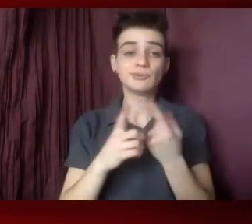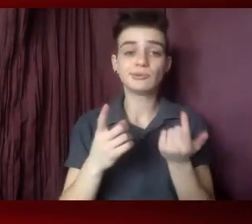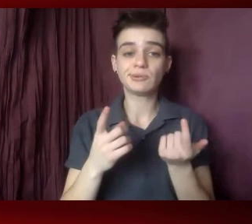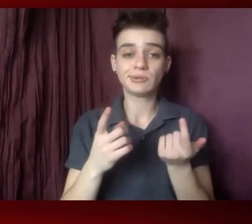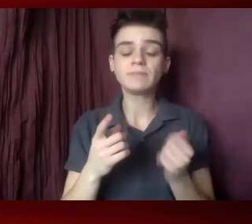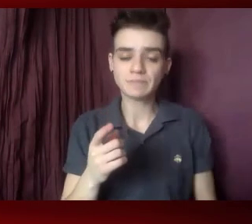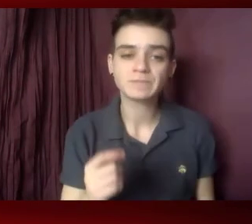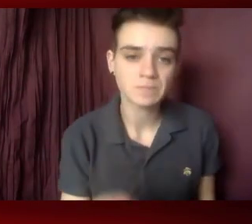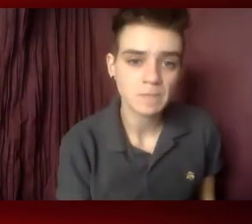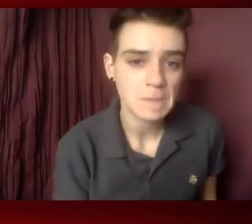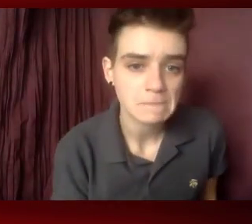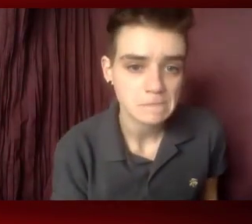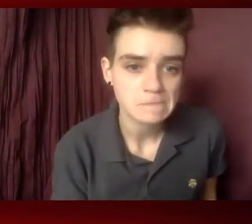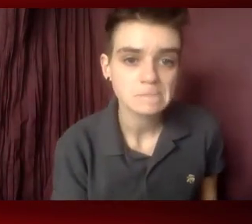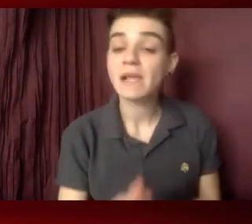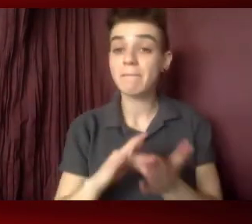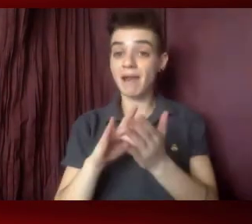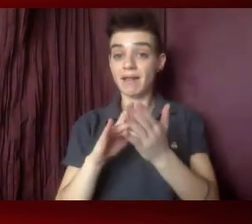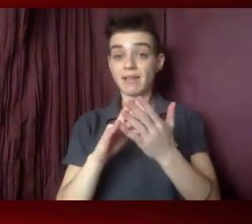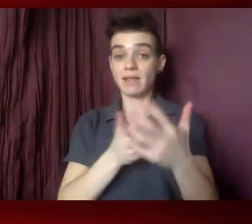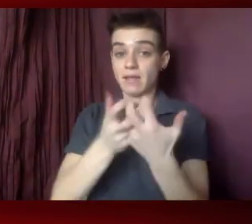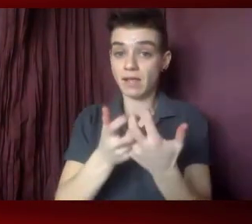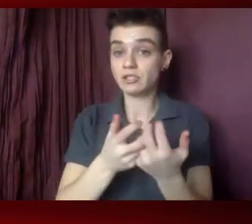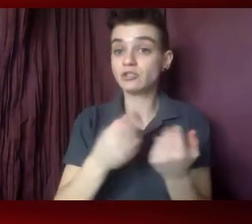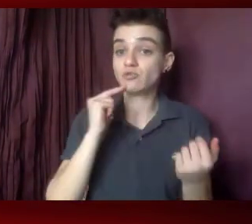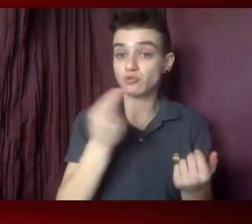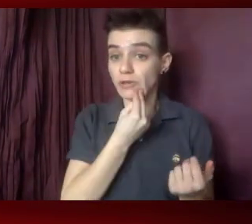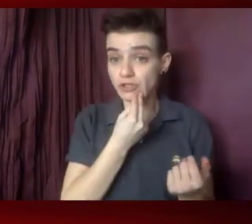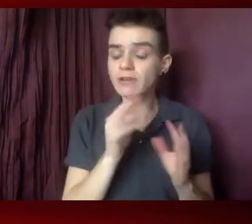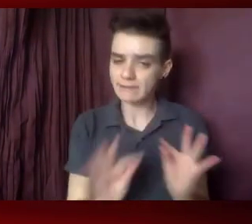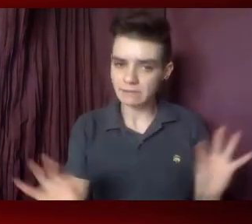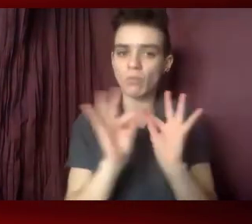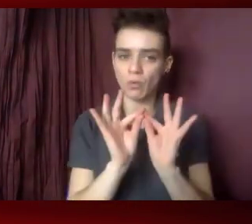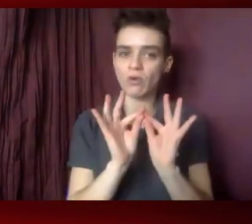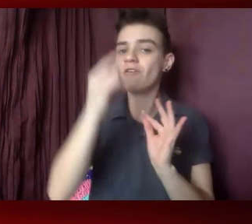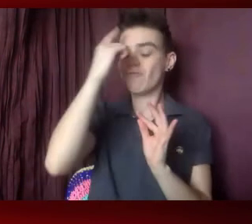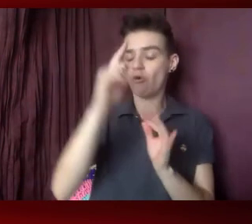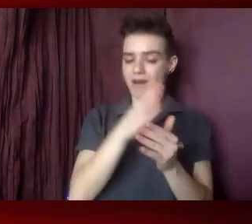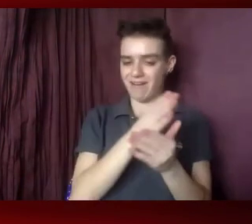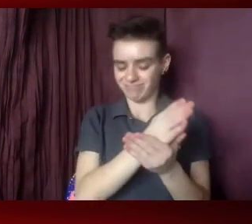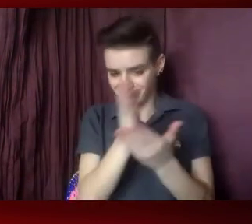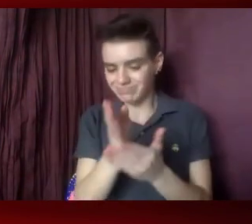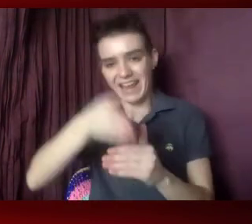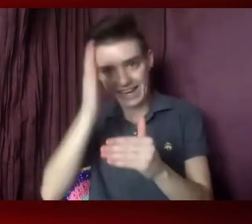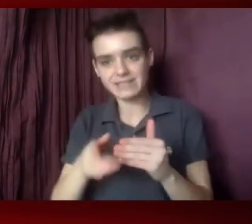Nutrition Services, both have important roles in ending the epidemic and represent key areas where